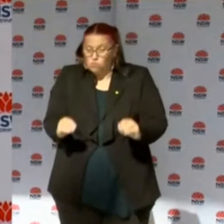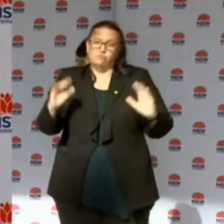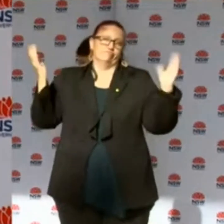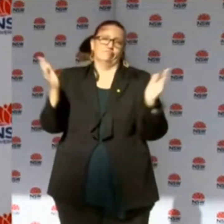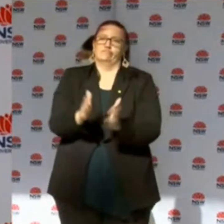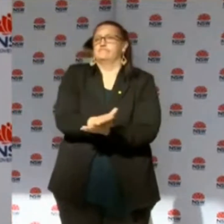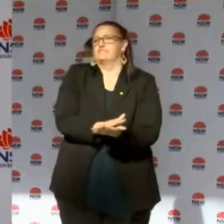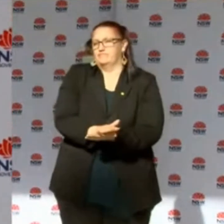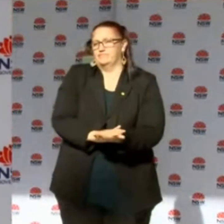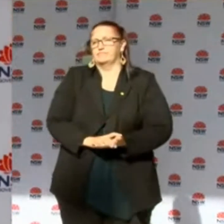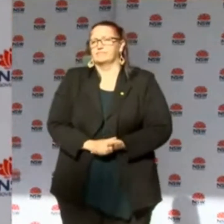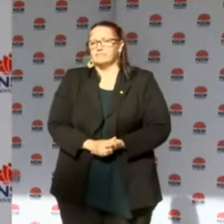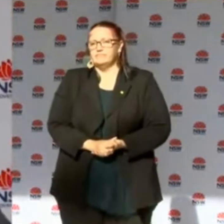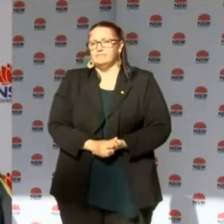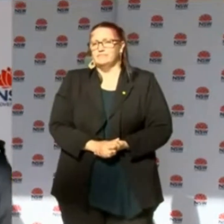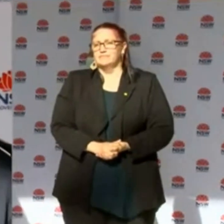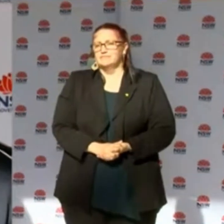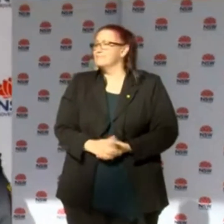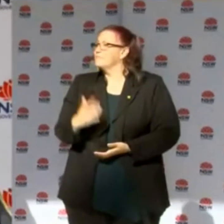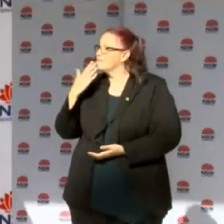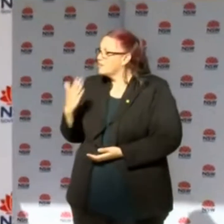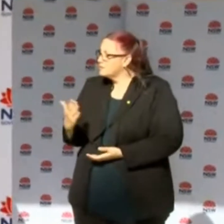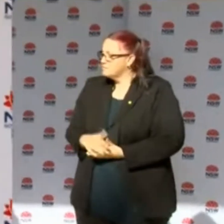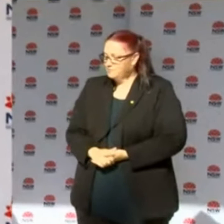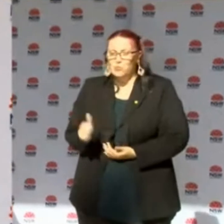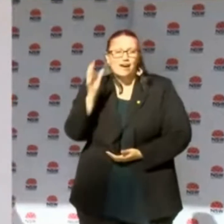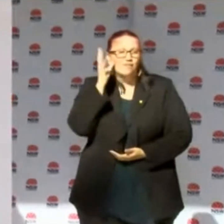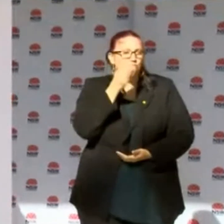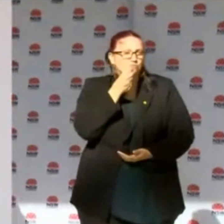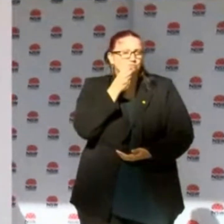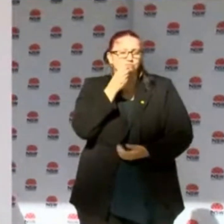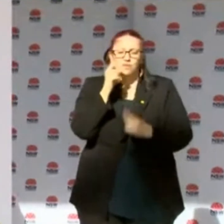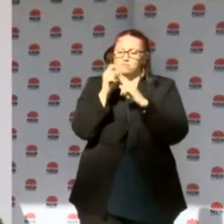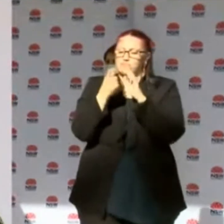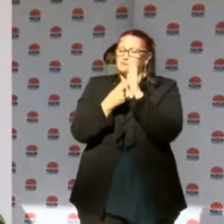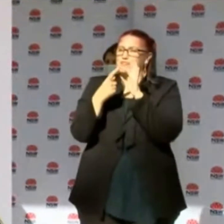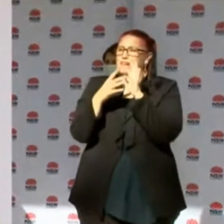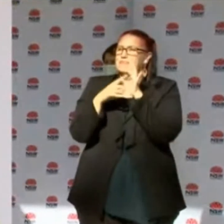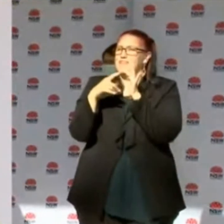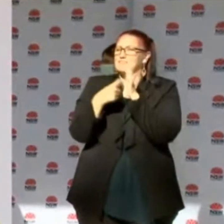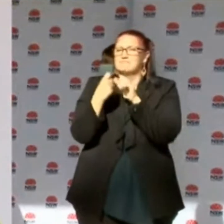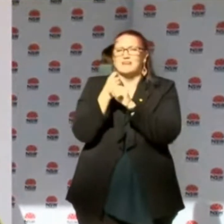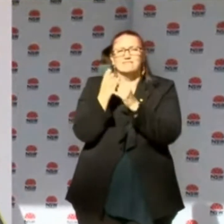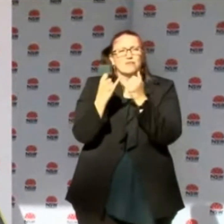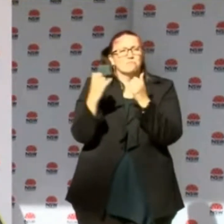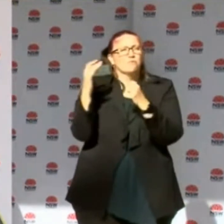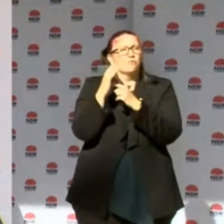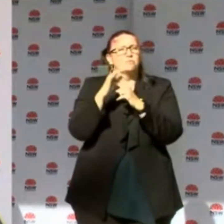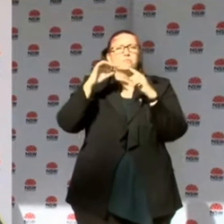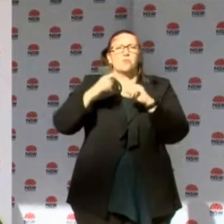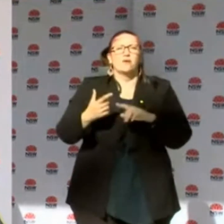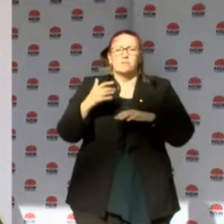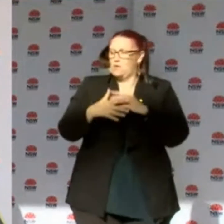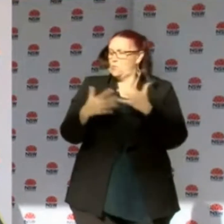Thank you, Dr Chan, Premier. Good afternoon. The Premier made a very important point around compliance where we are in the pandemic.